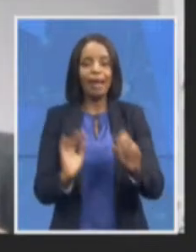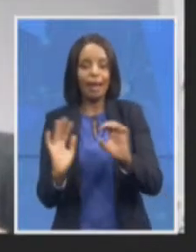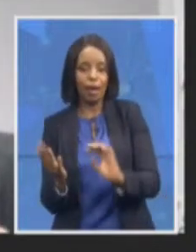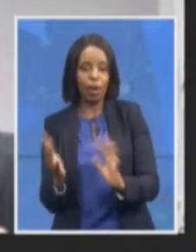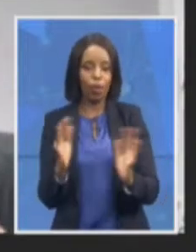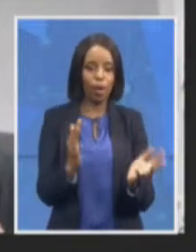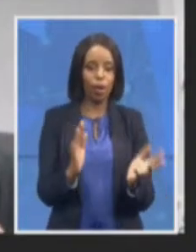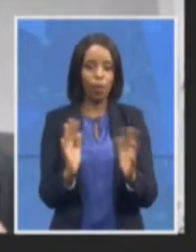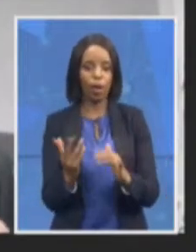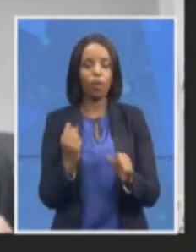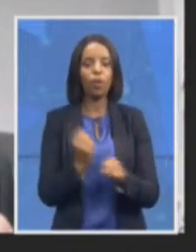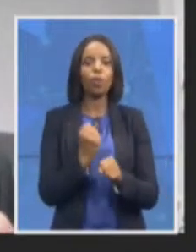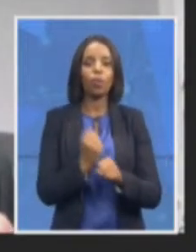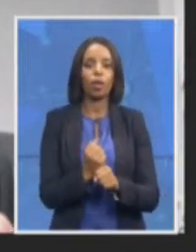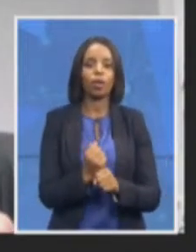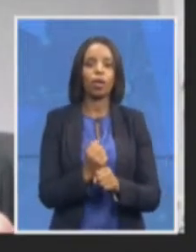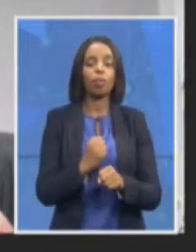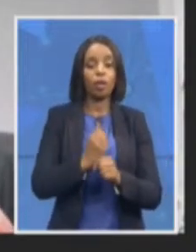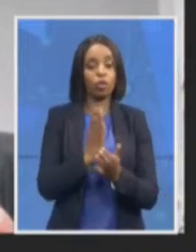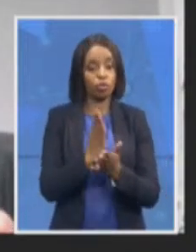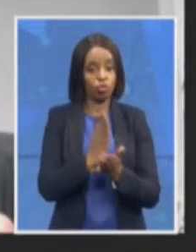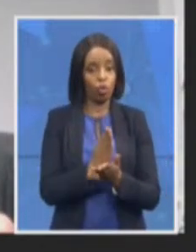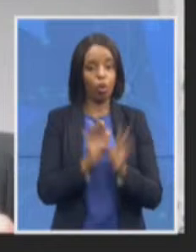responsible are held to account